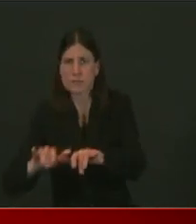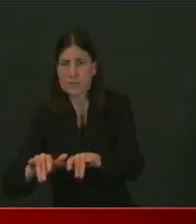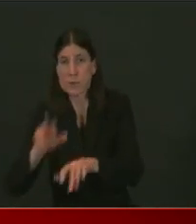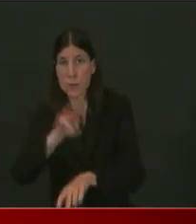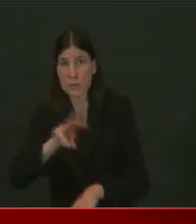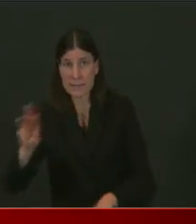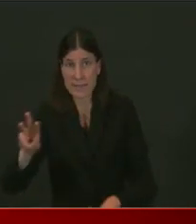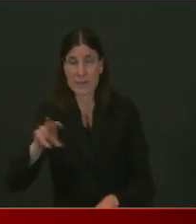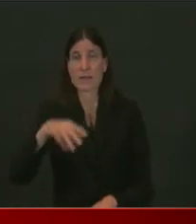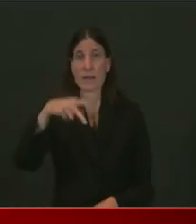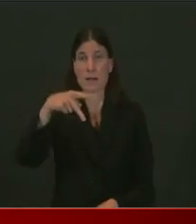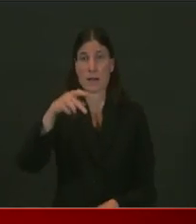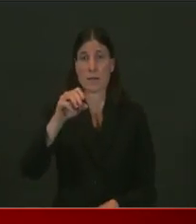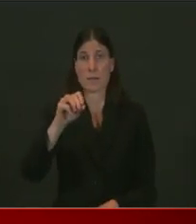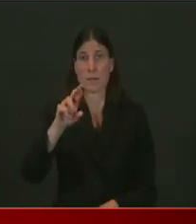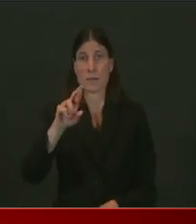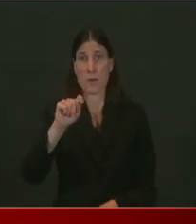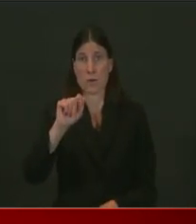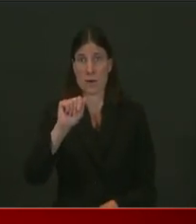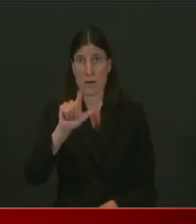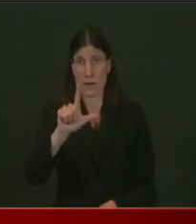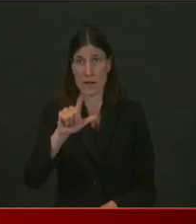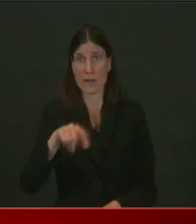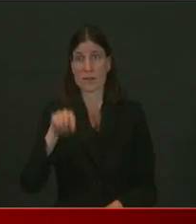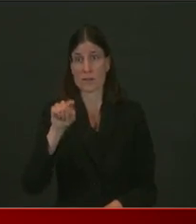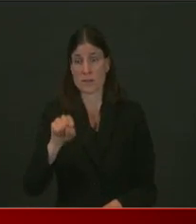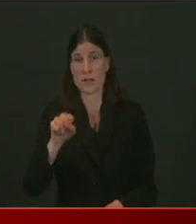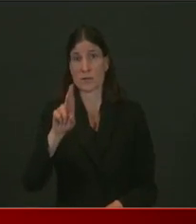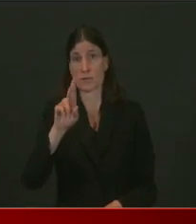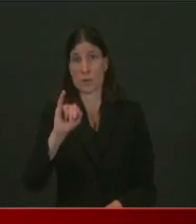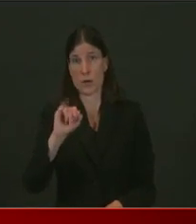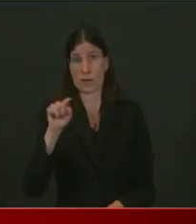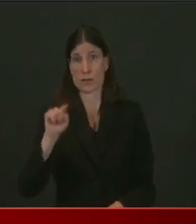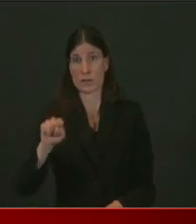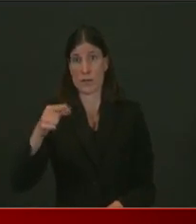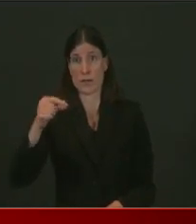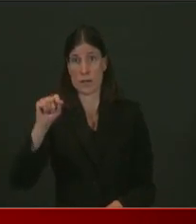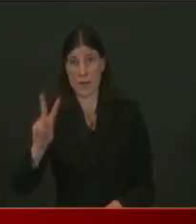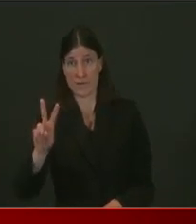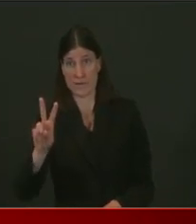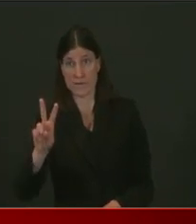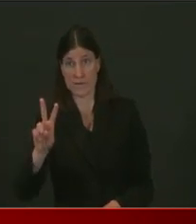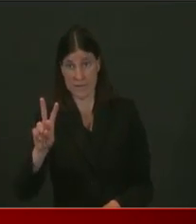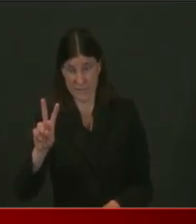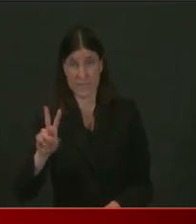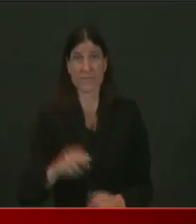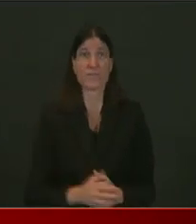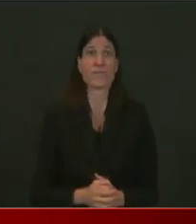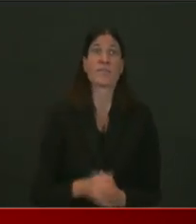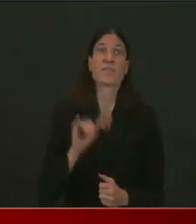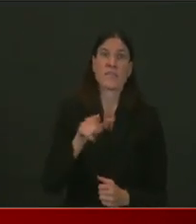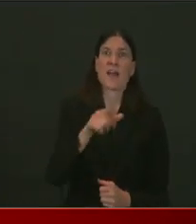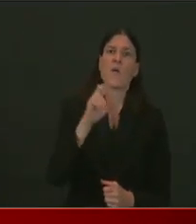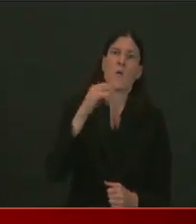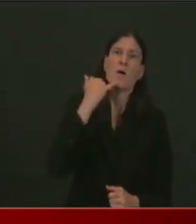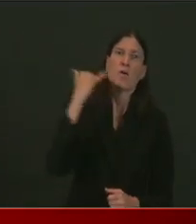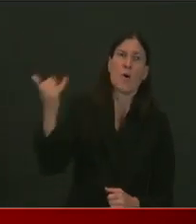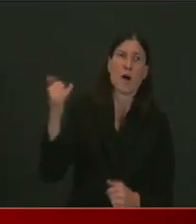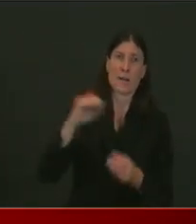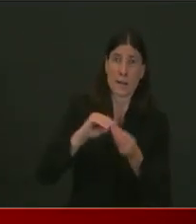222-8022, and sign up for an appointment to get yourself tested.